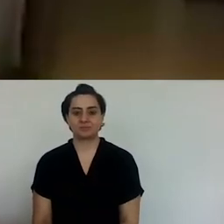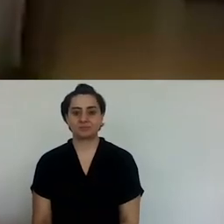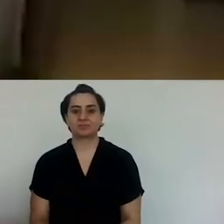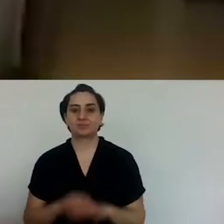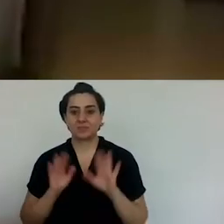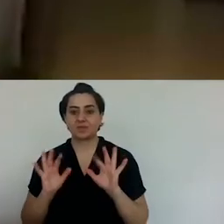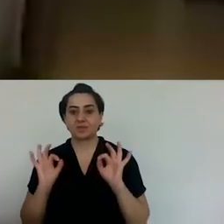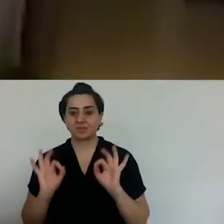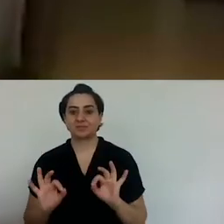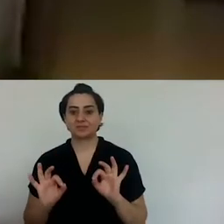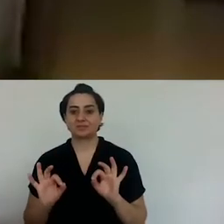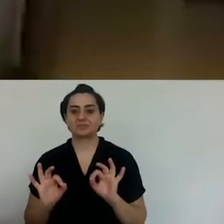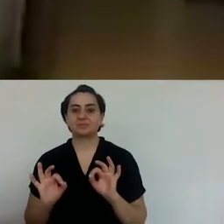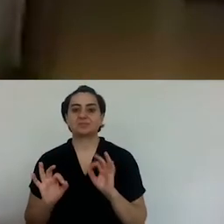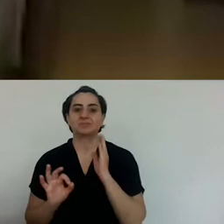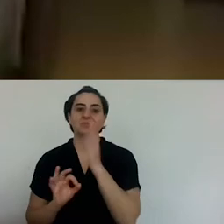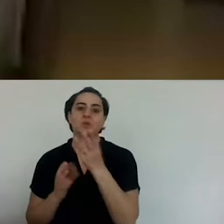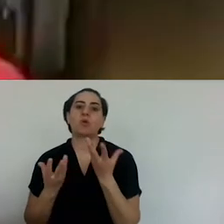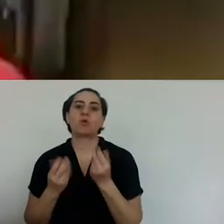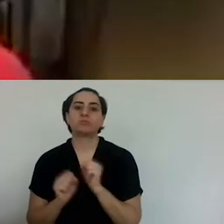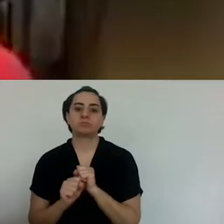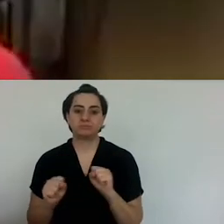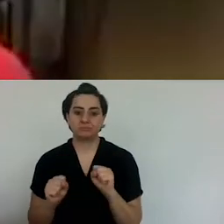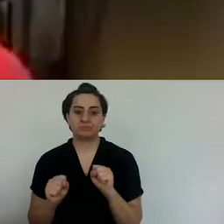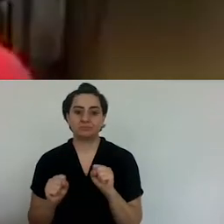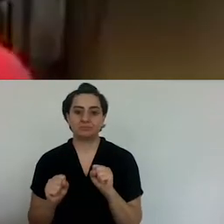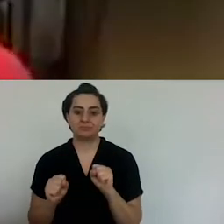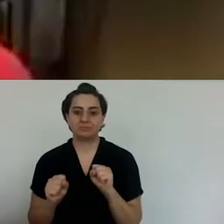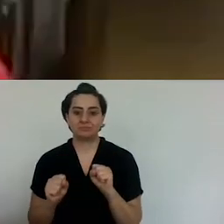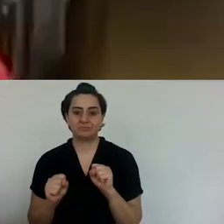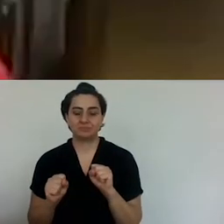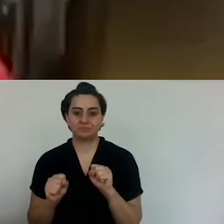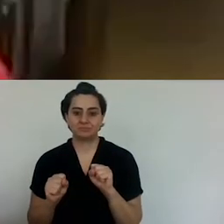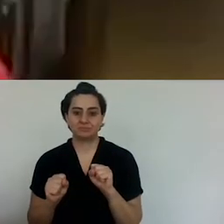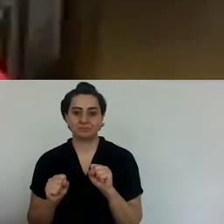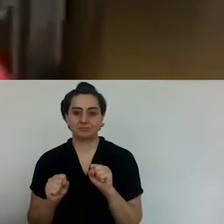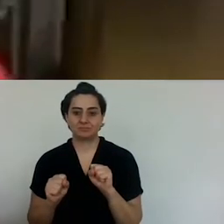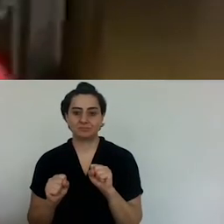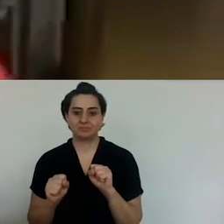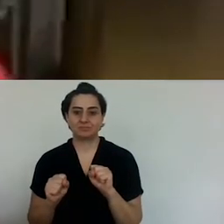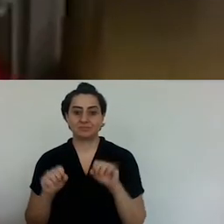containers and we would buy from them. But now I can't go to those places either.